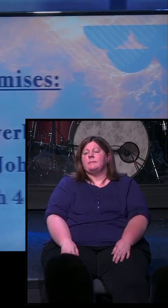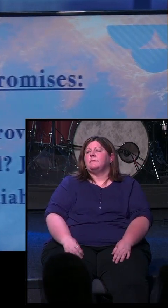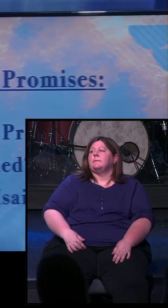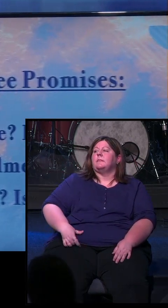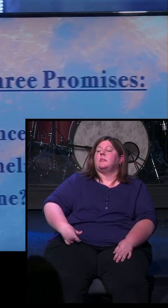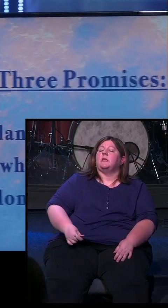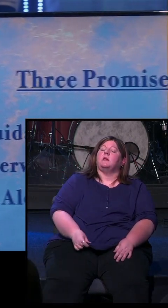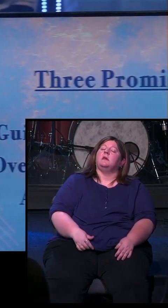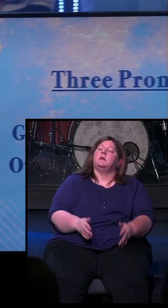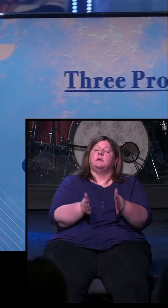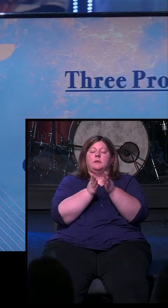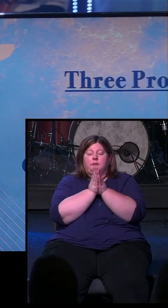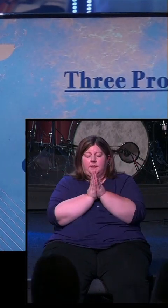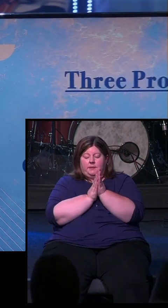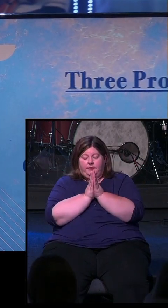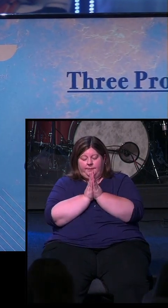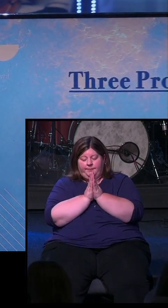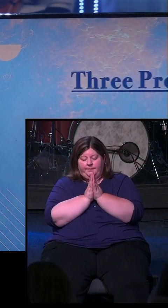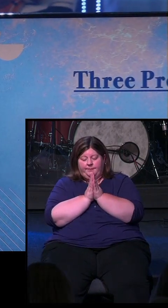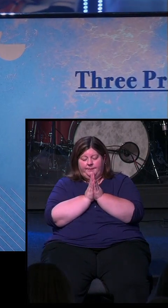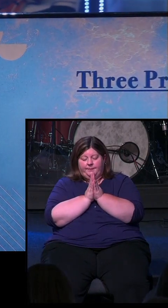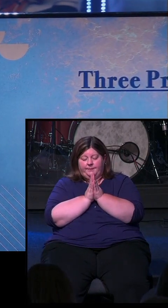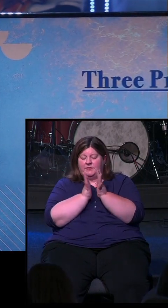To Jesus, right now we just come to you and we just recognize,